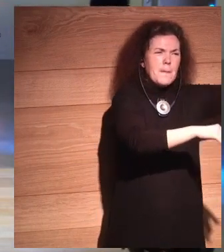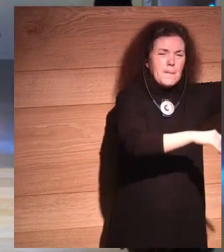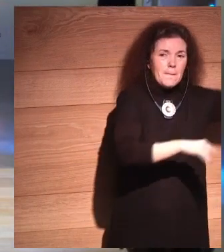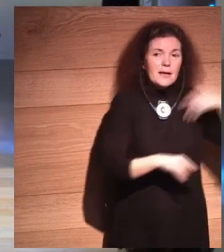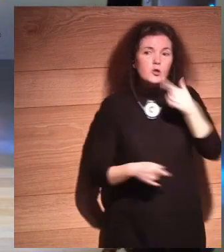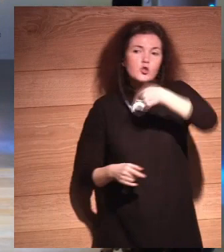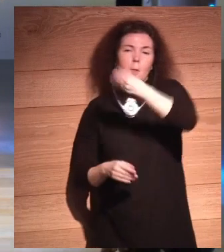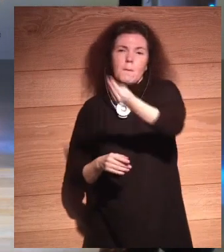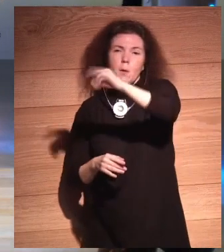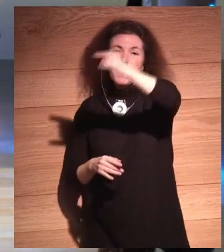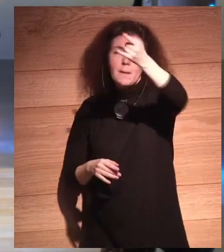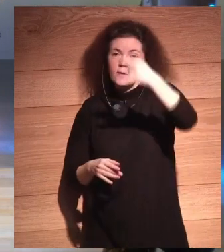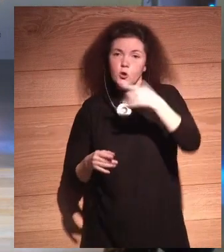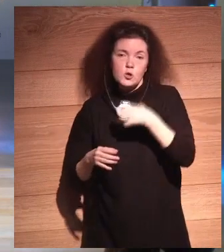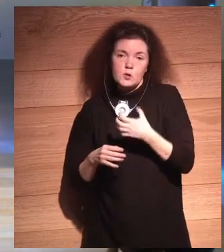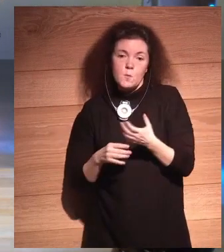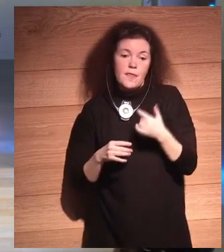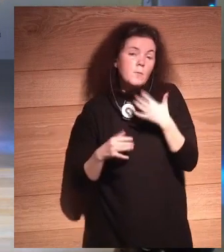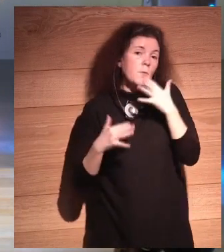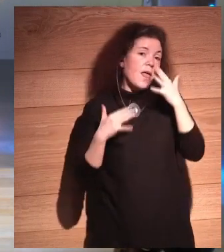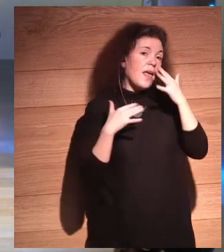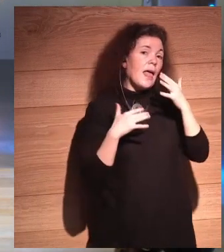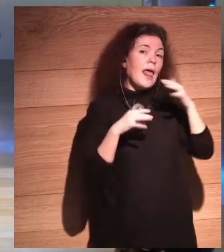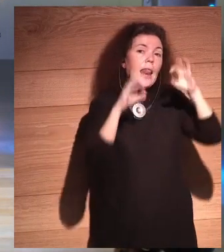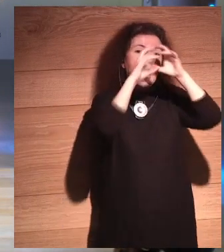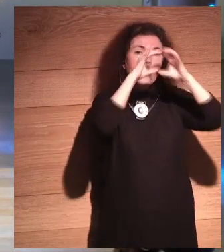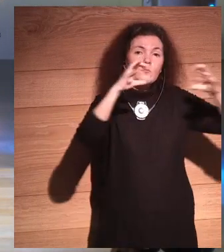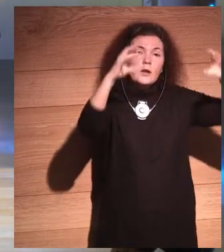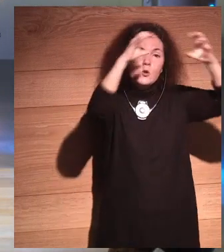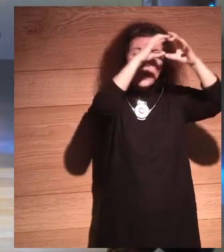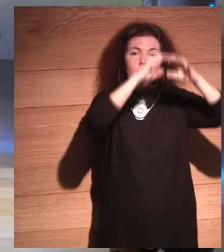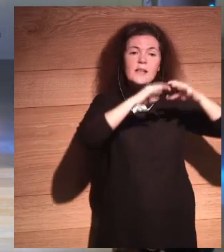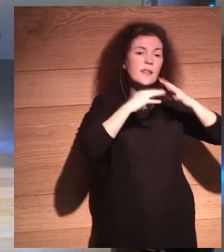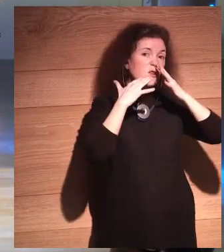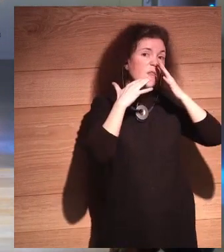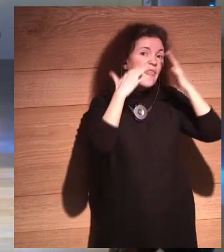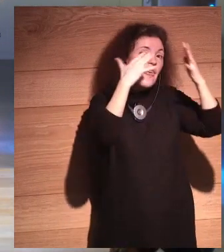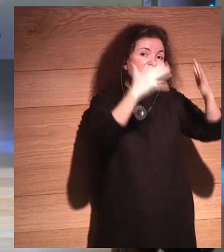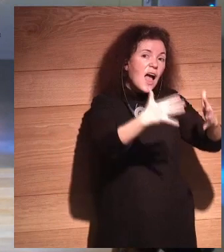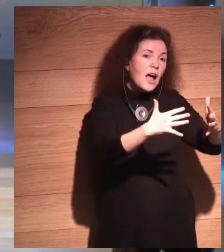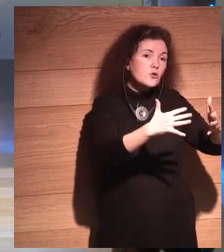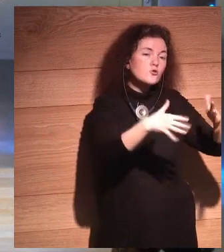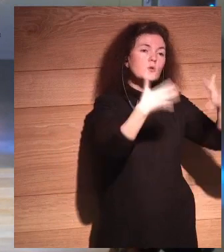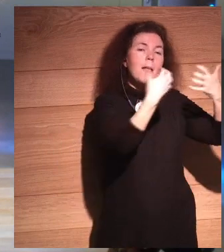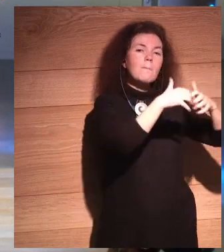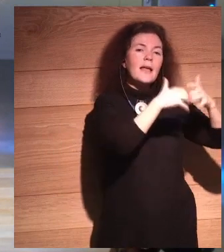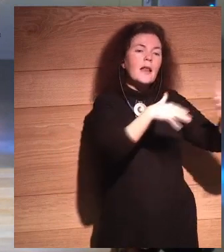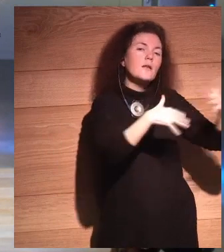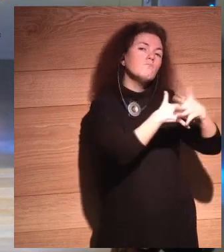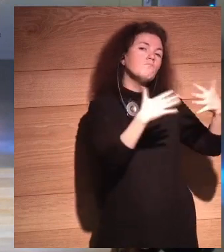In 10 years we have a machine with the combined computing power of all human brains in the world.